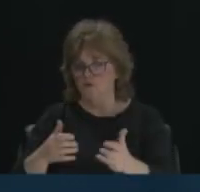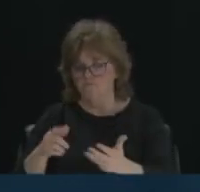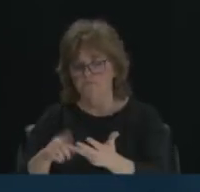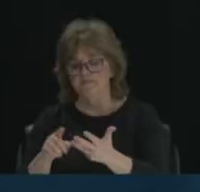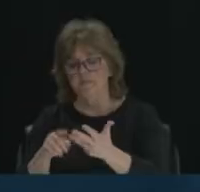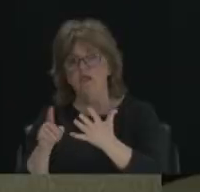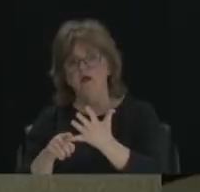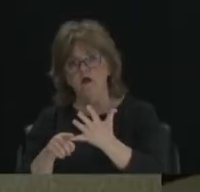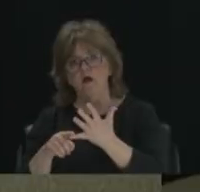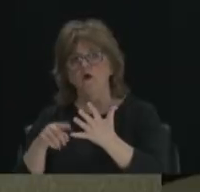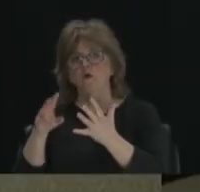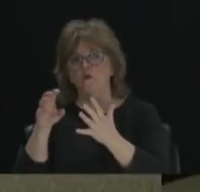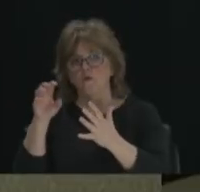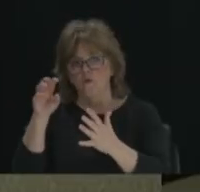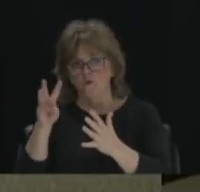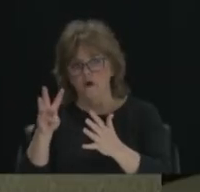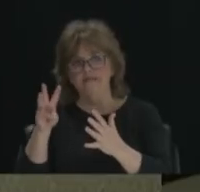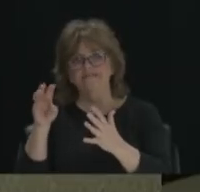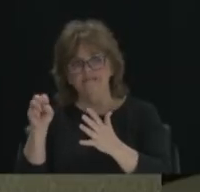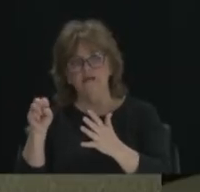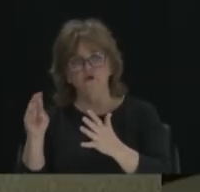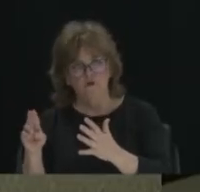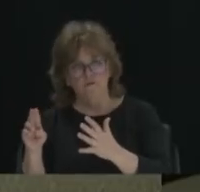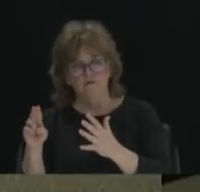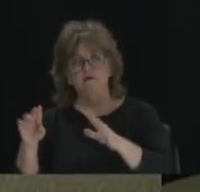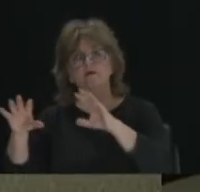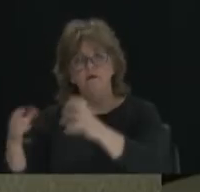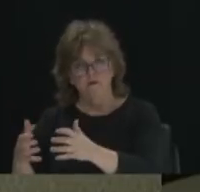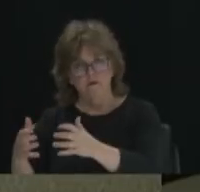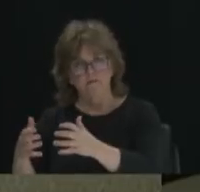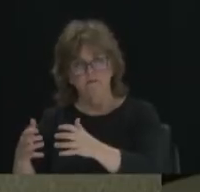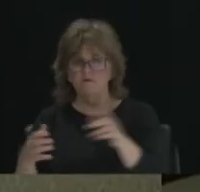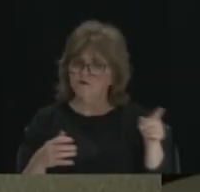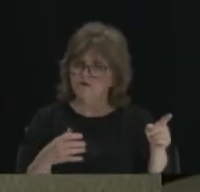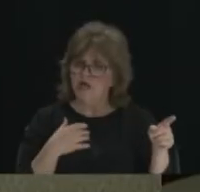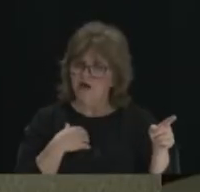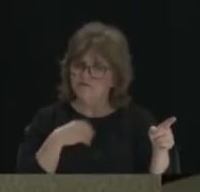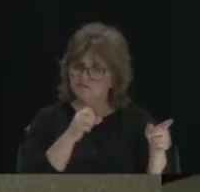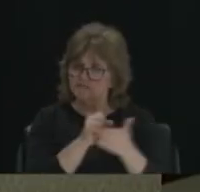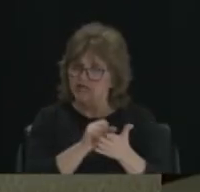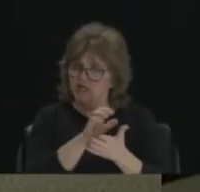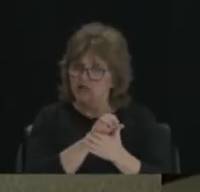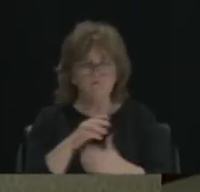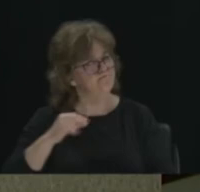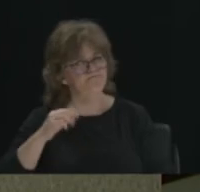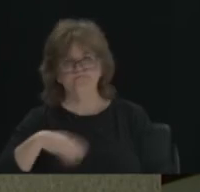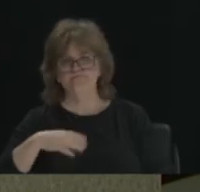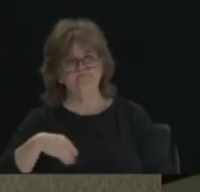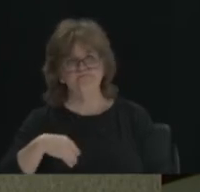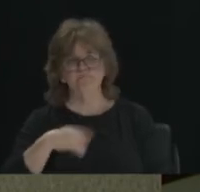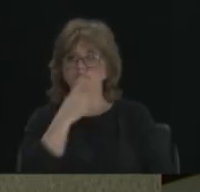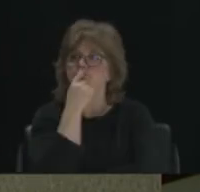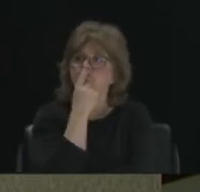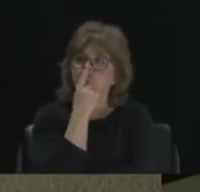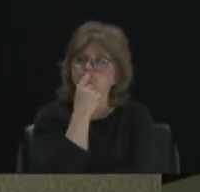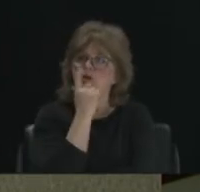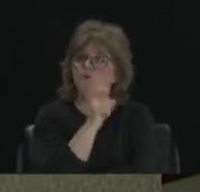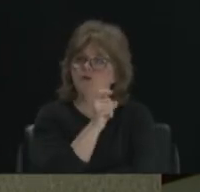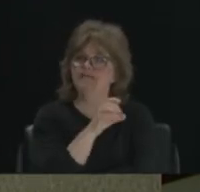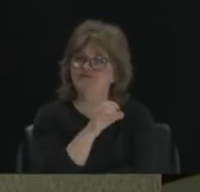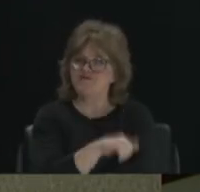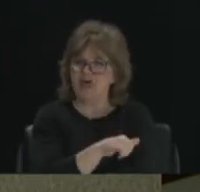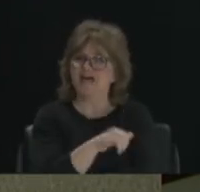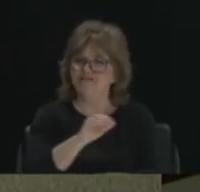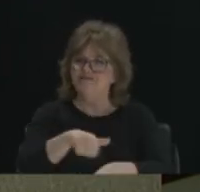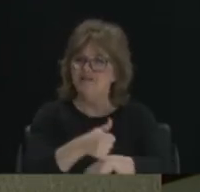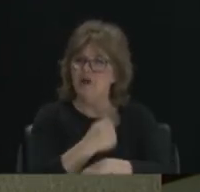We have our Wright State University College chapter. And all of these individuals. Sinclair chapter? No, we don't have a Sinclair chapter. Do we need to work on that? We may need to